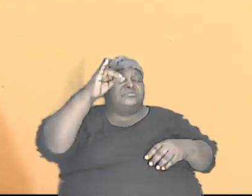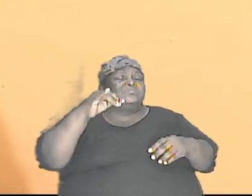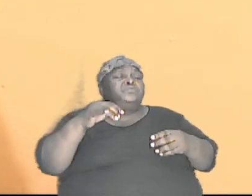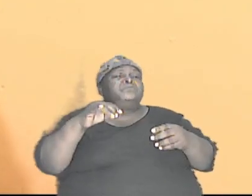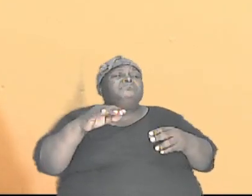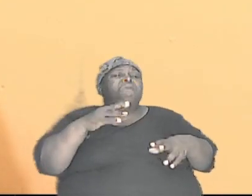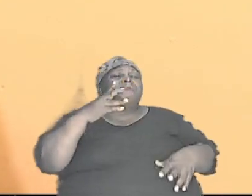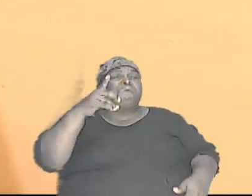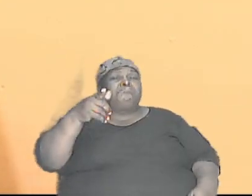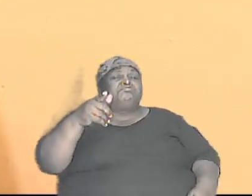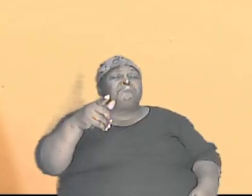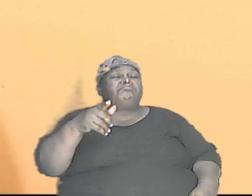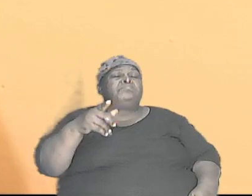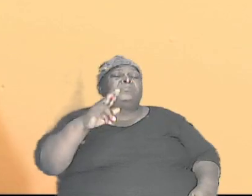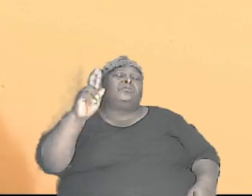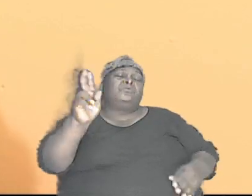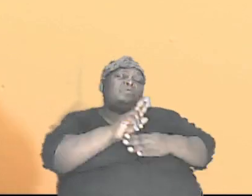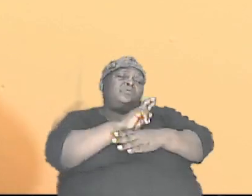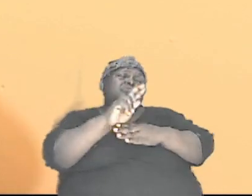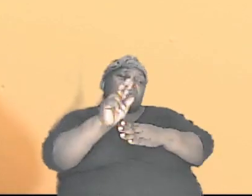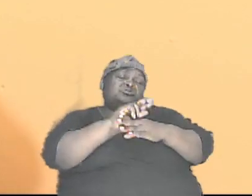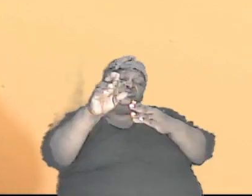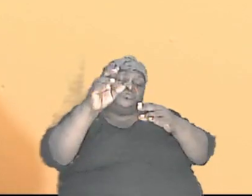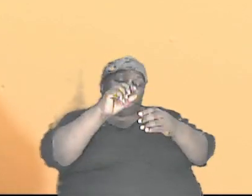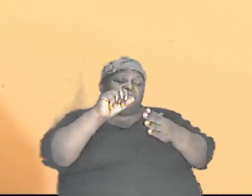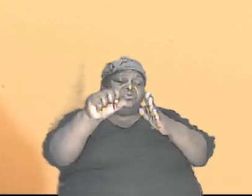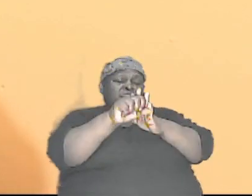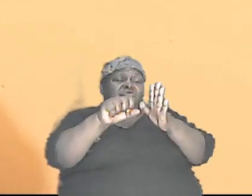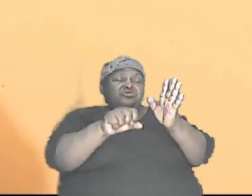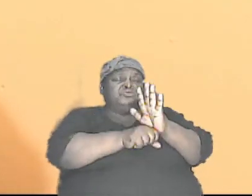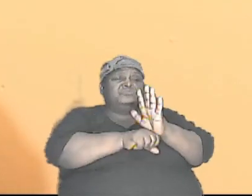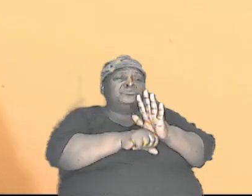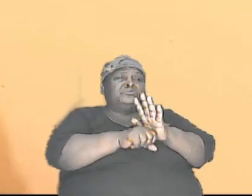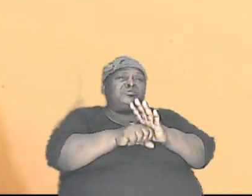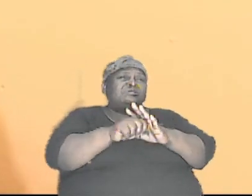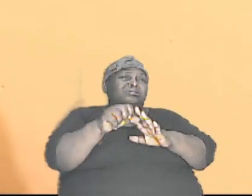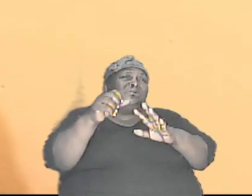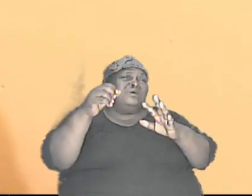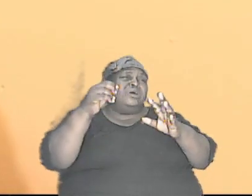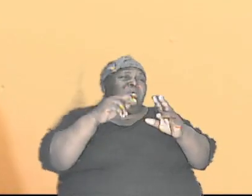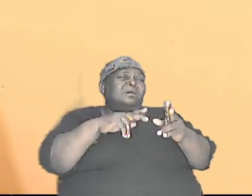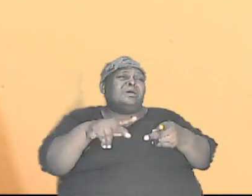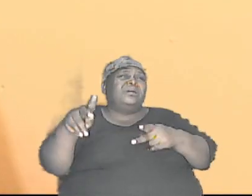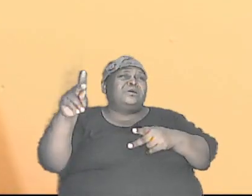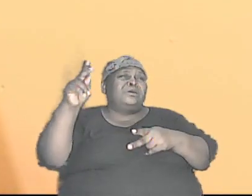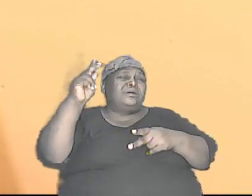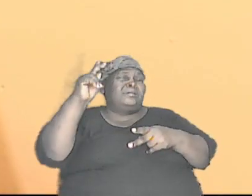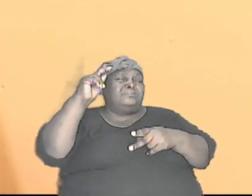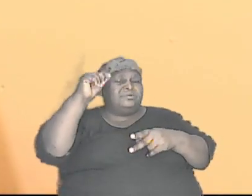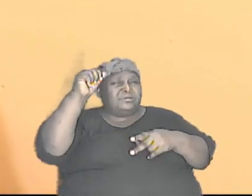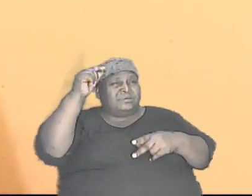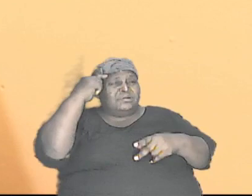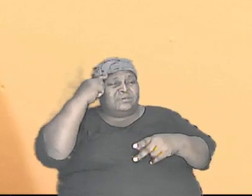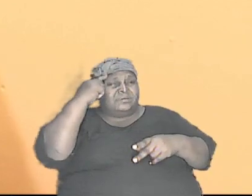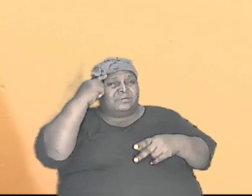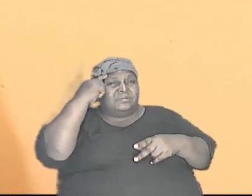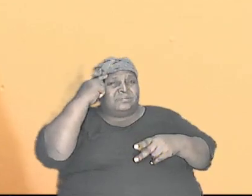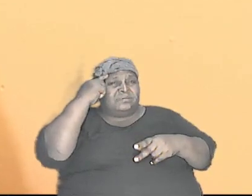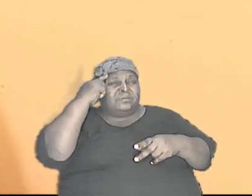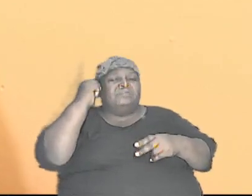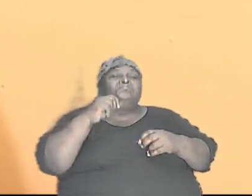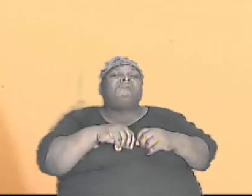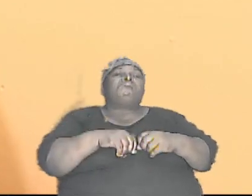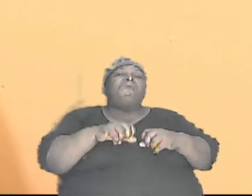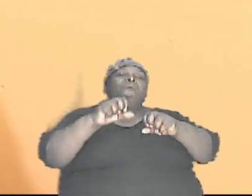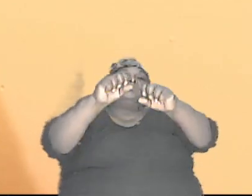that in our minds and I would want to use a particular slide and so I've extracted a slide from what we